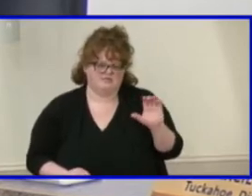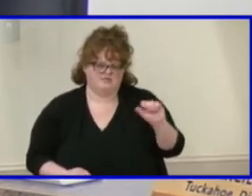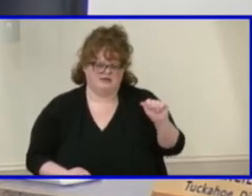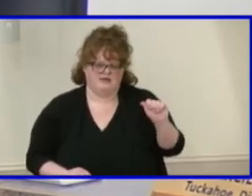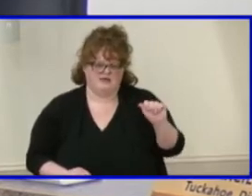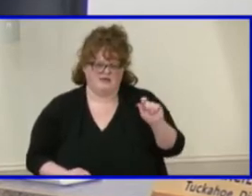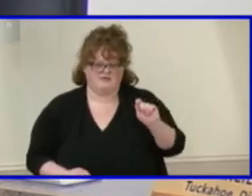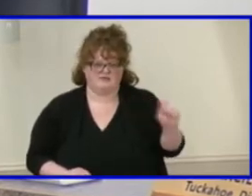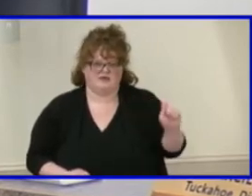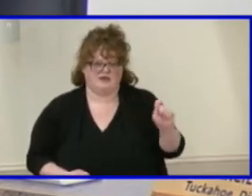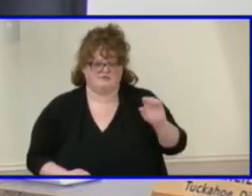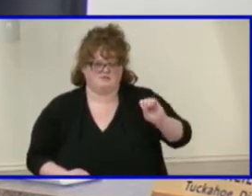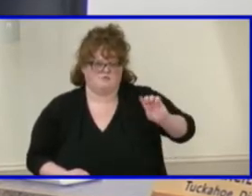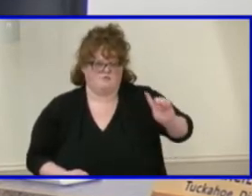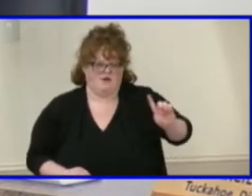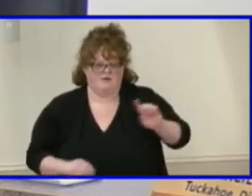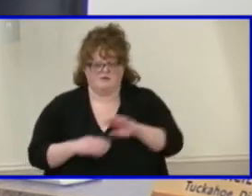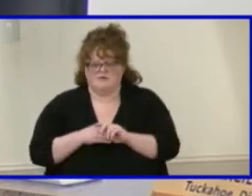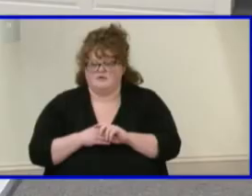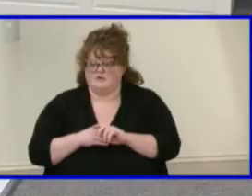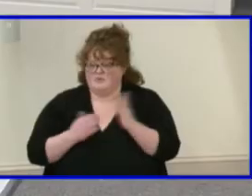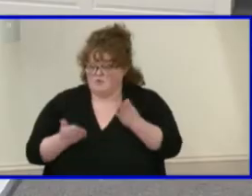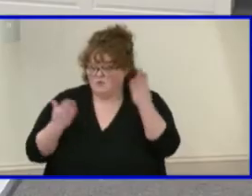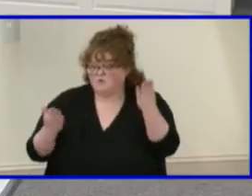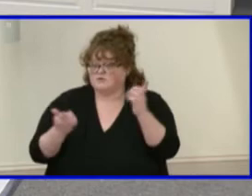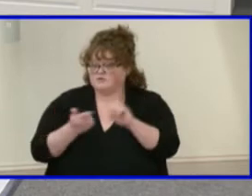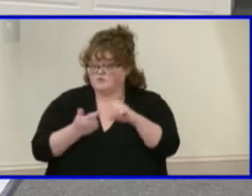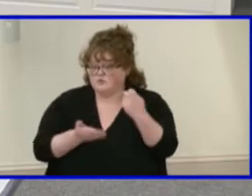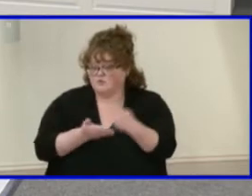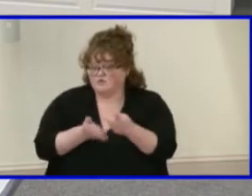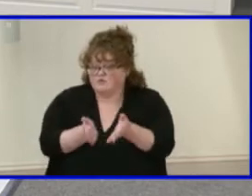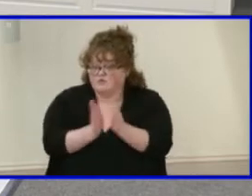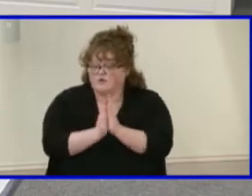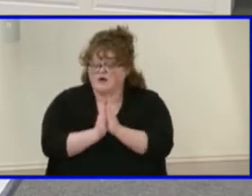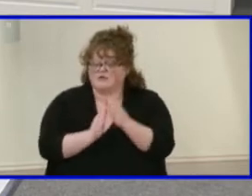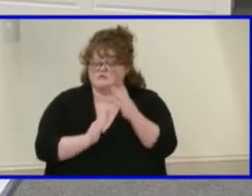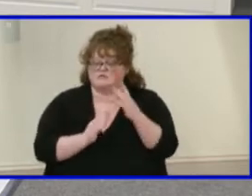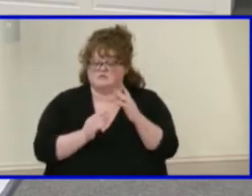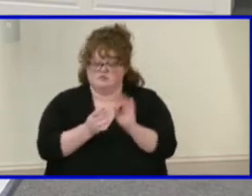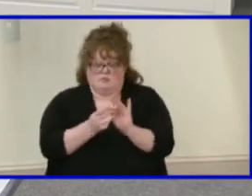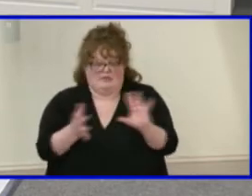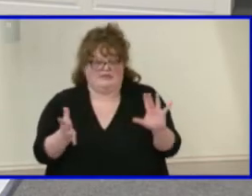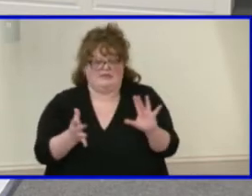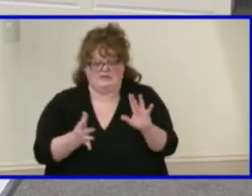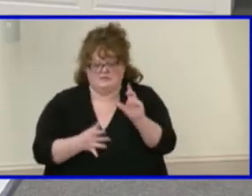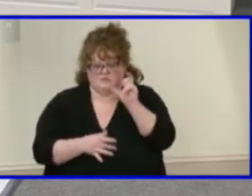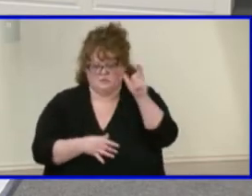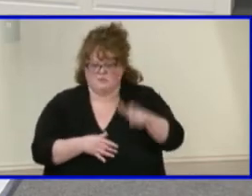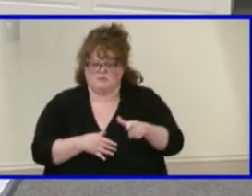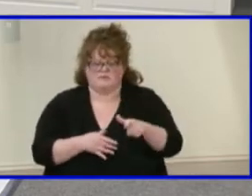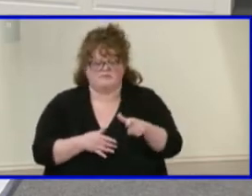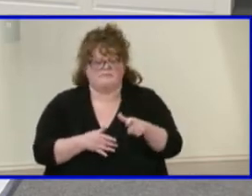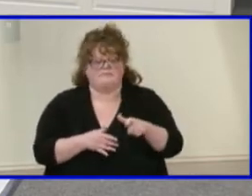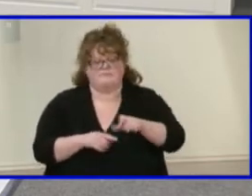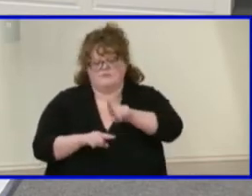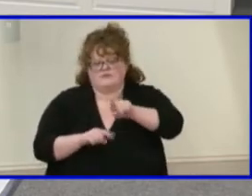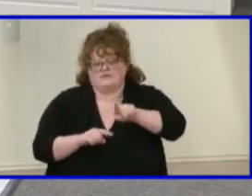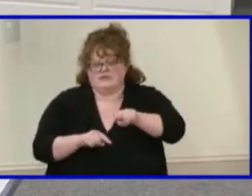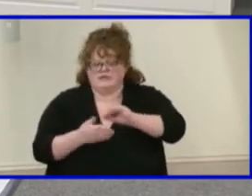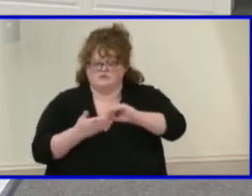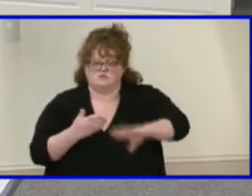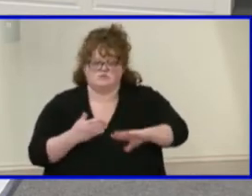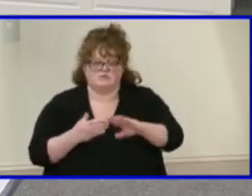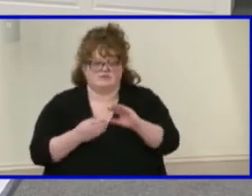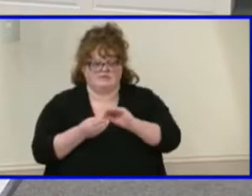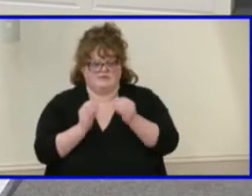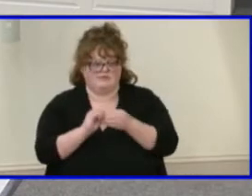-01. Is there a motion to approve the request for release from compulsory attendance for student case number